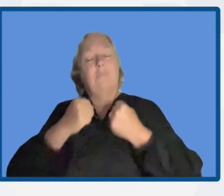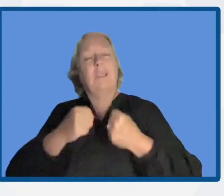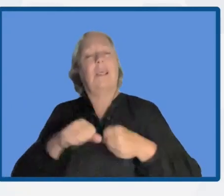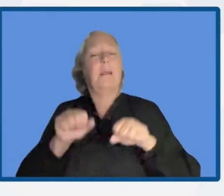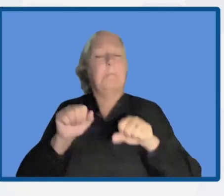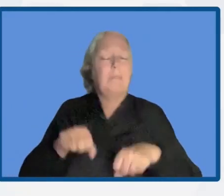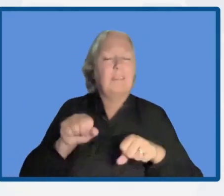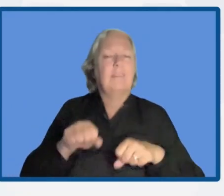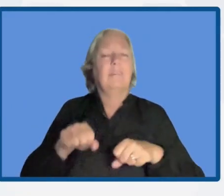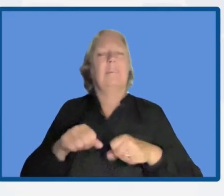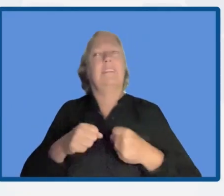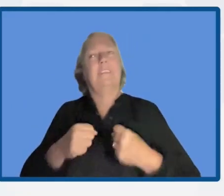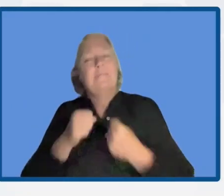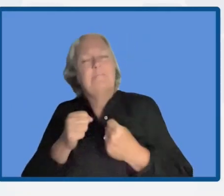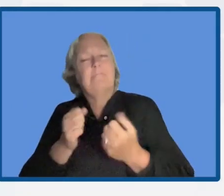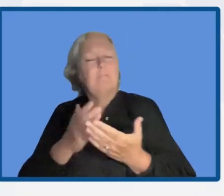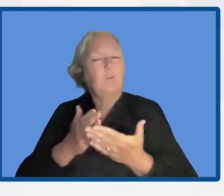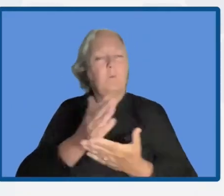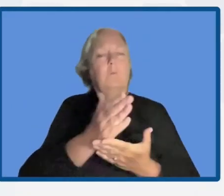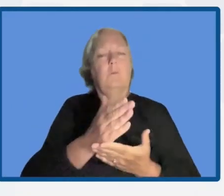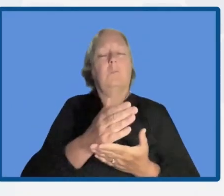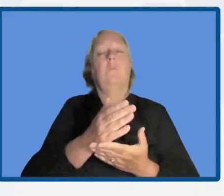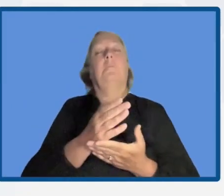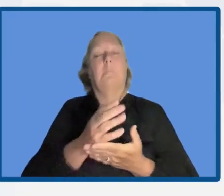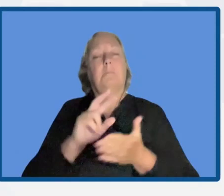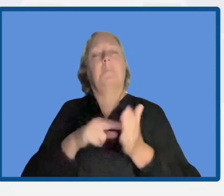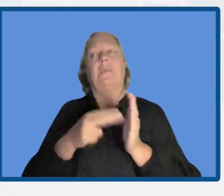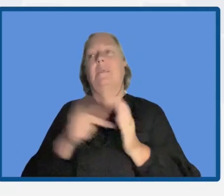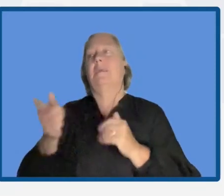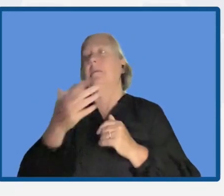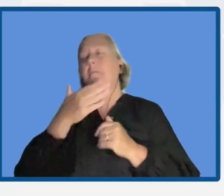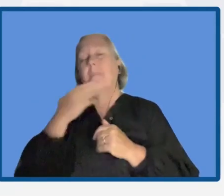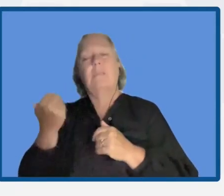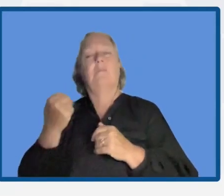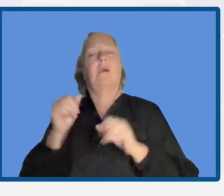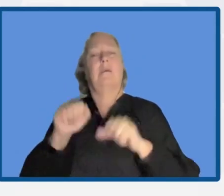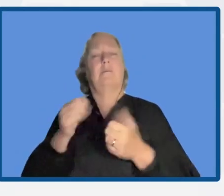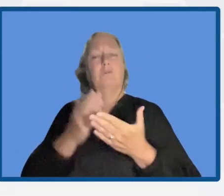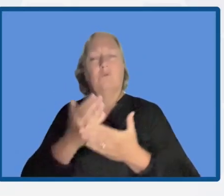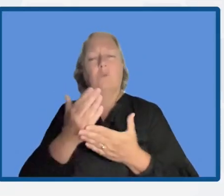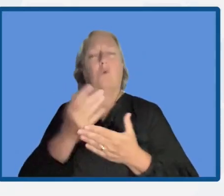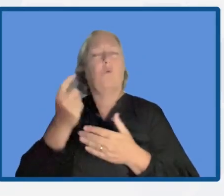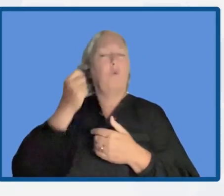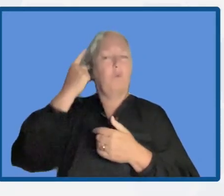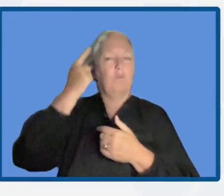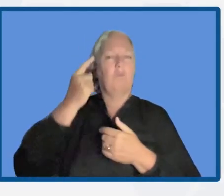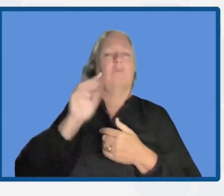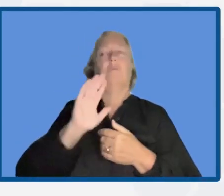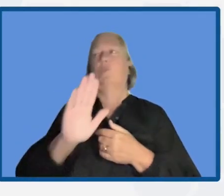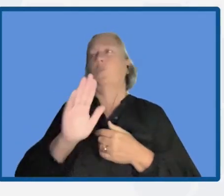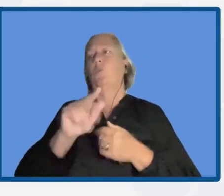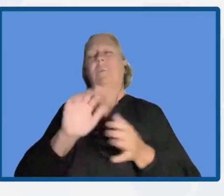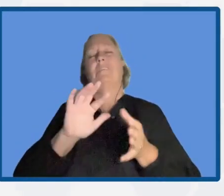to be able to better withstand each and every disaster that occurs.